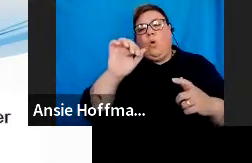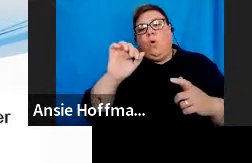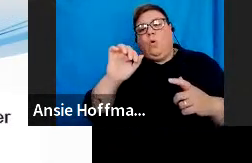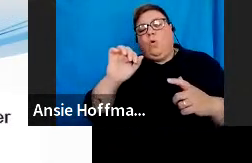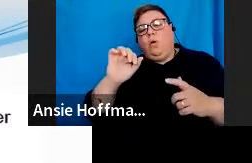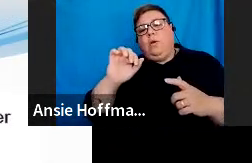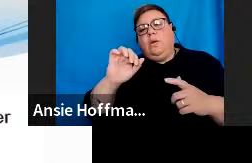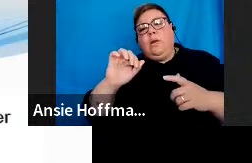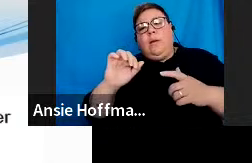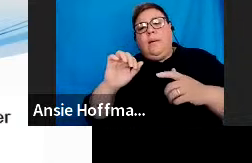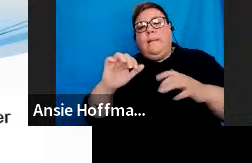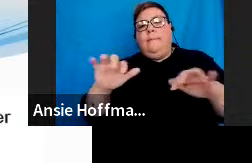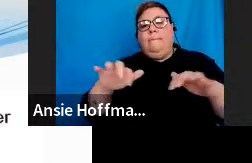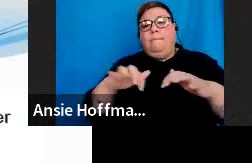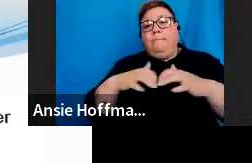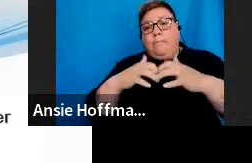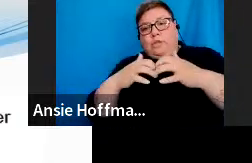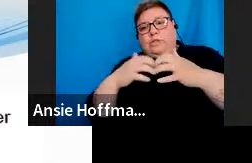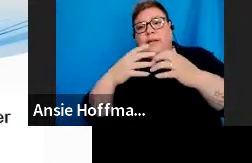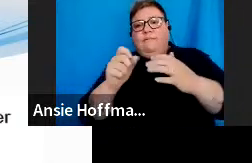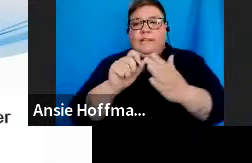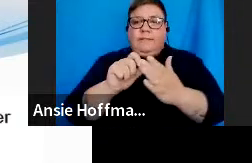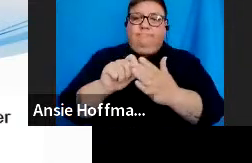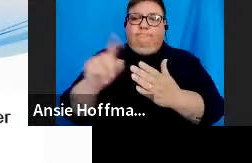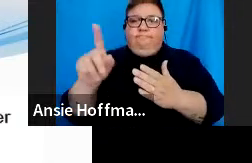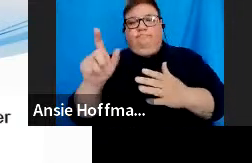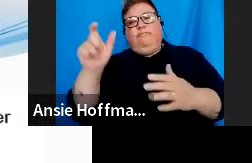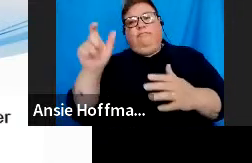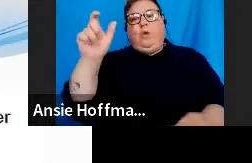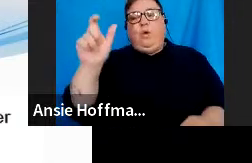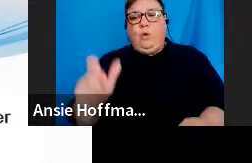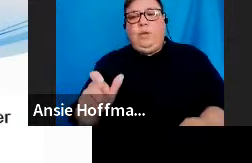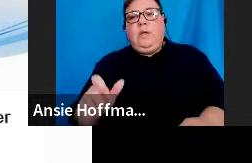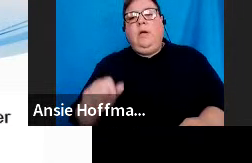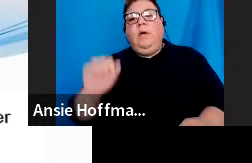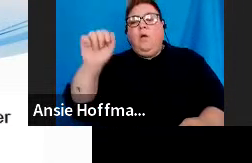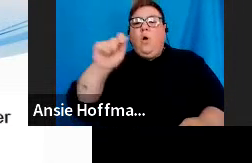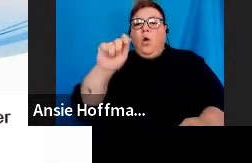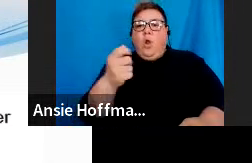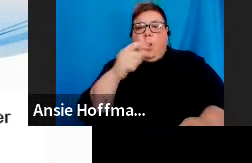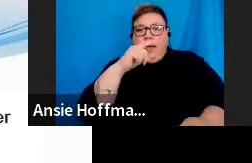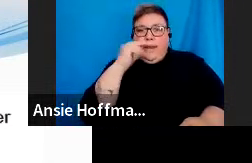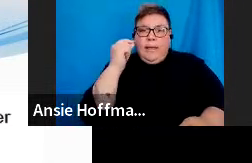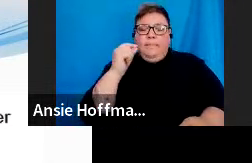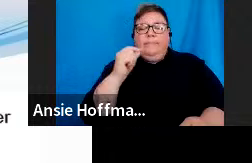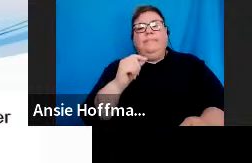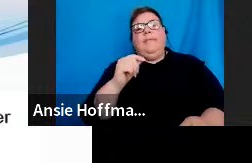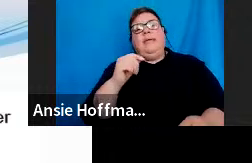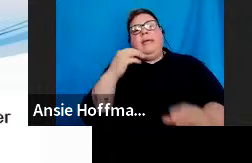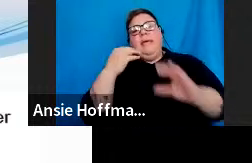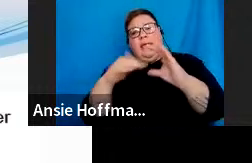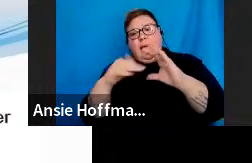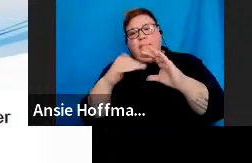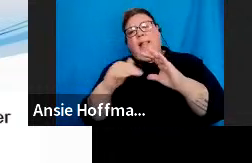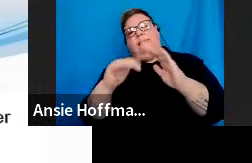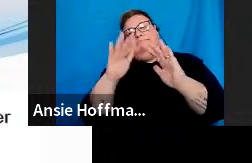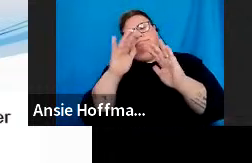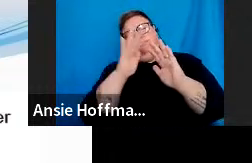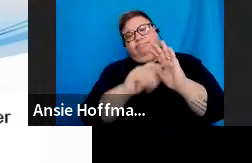has been sent to the user stating what their login name is. Email correspondence will be sent in this regard.